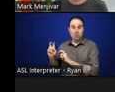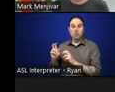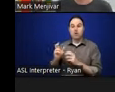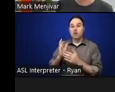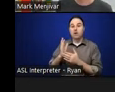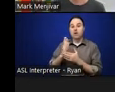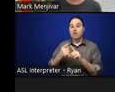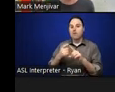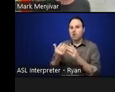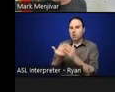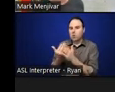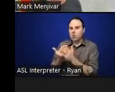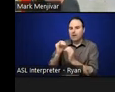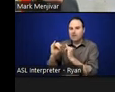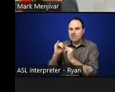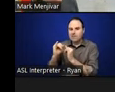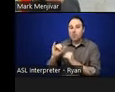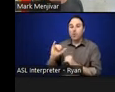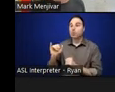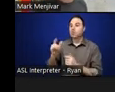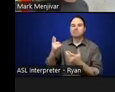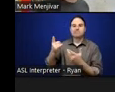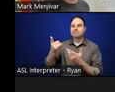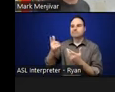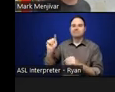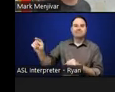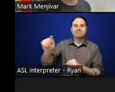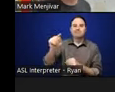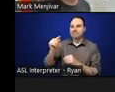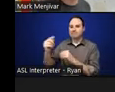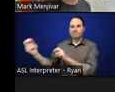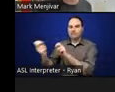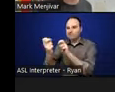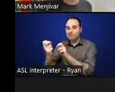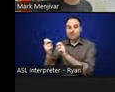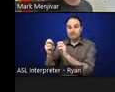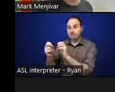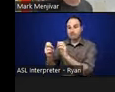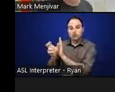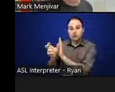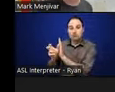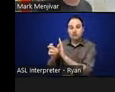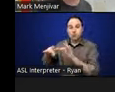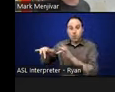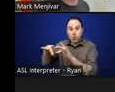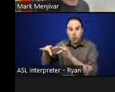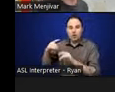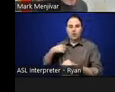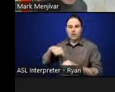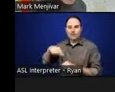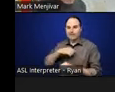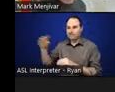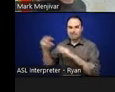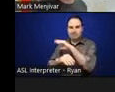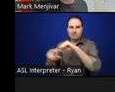And then also we did field recordings and brought those in. We found recordings from the Blackwell School band and also from